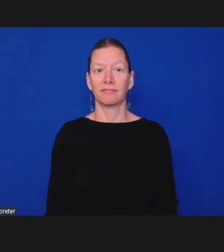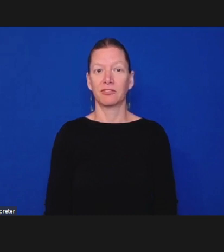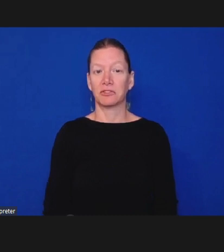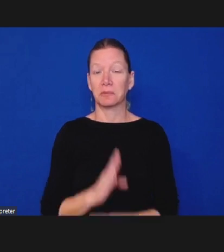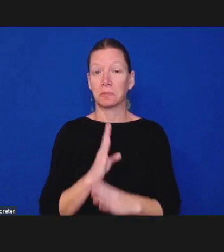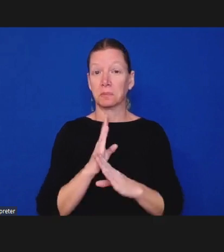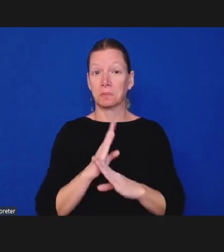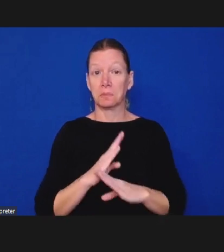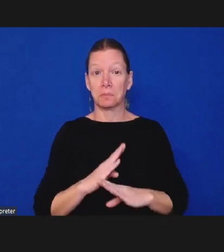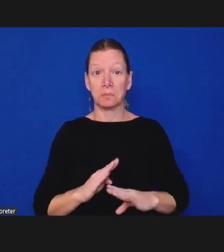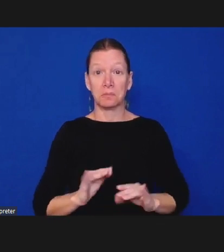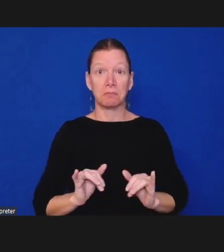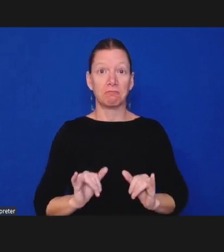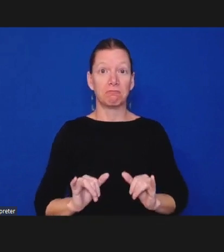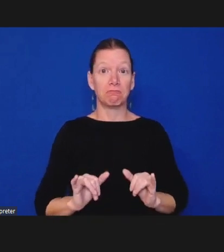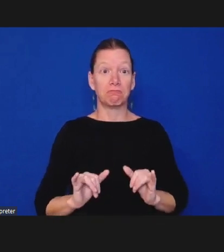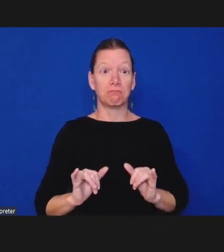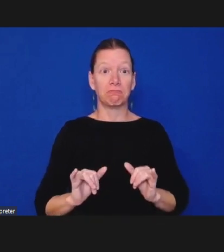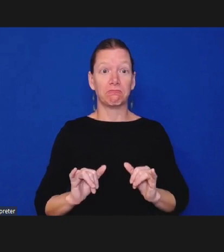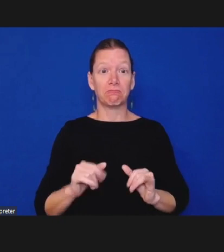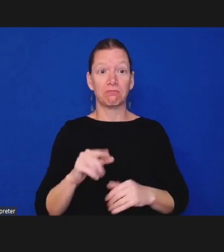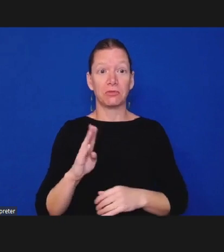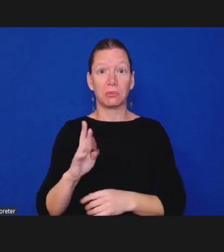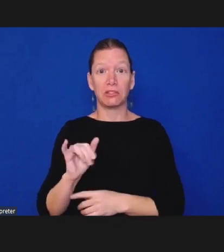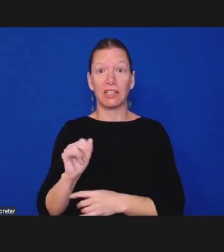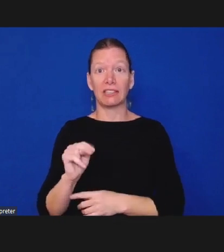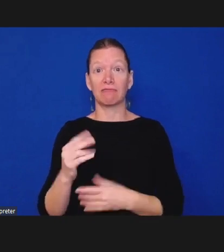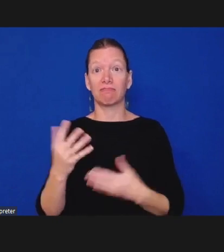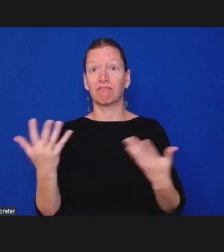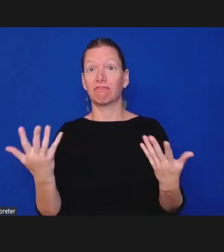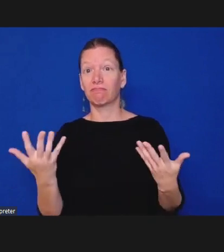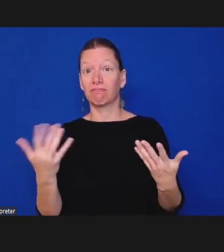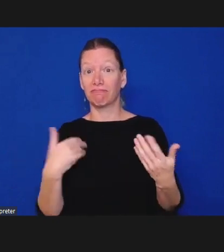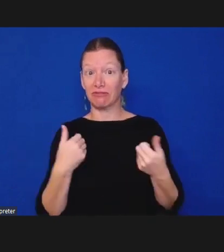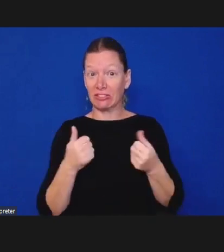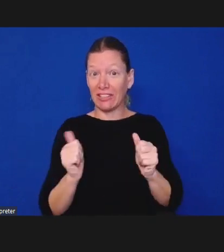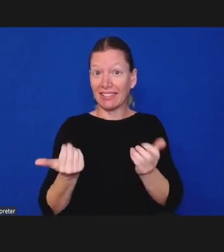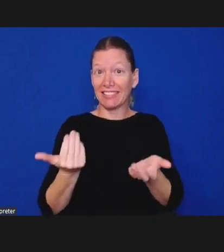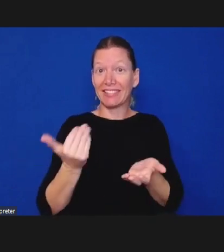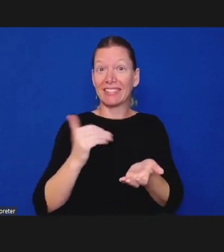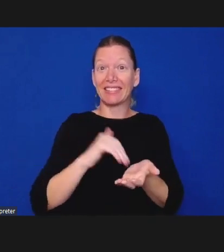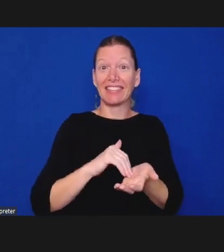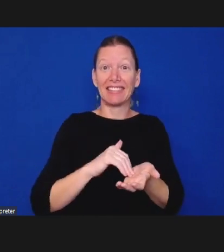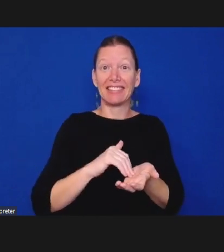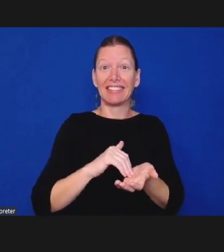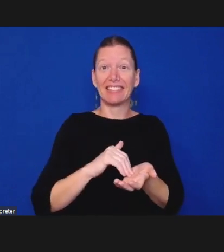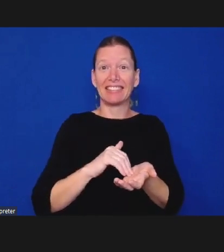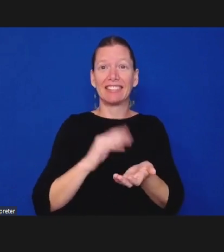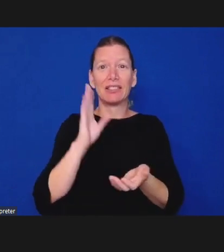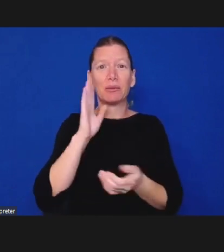okay so i'm going to try again so so i would love for just anyone to share why you're here